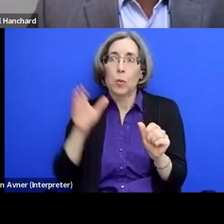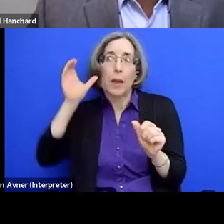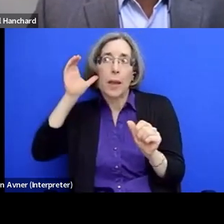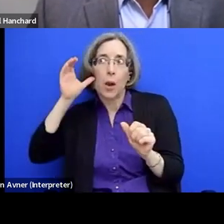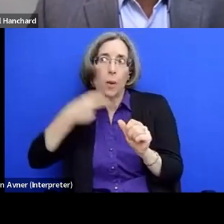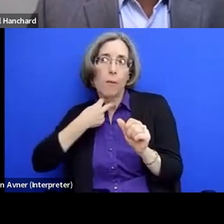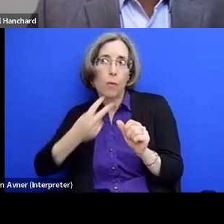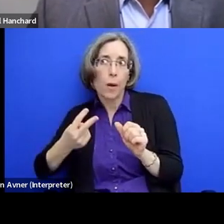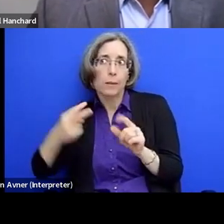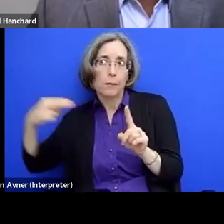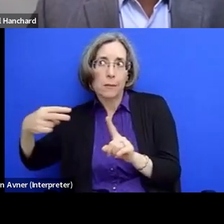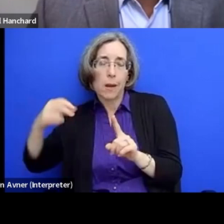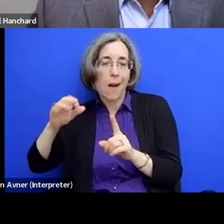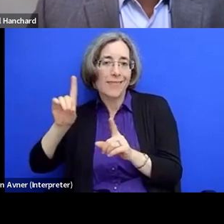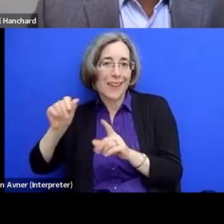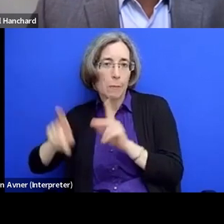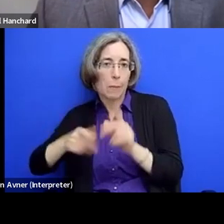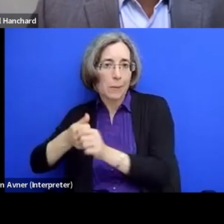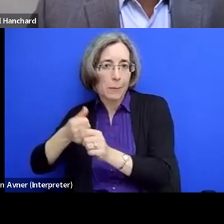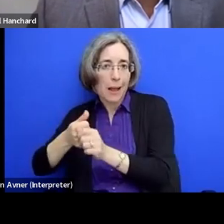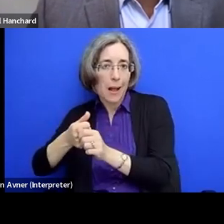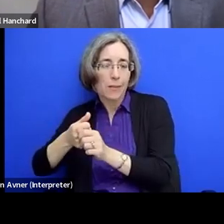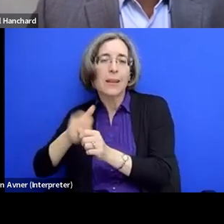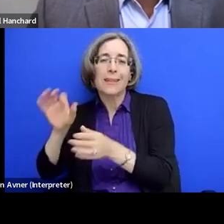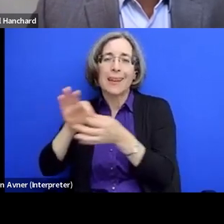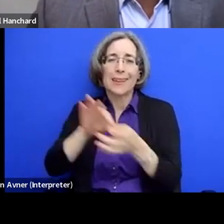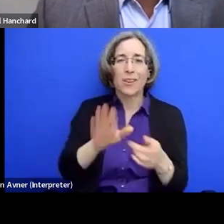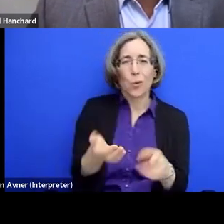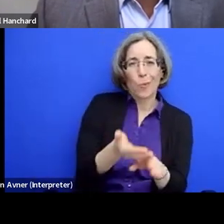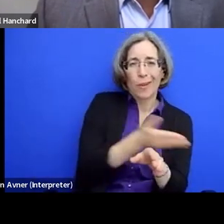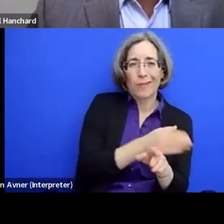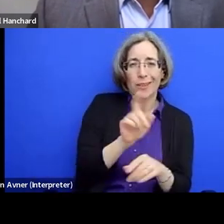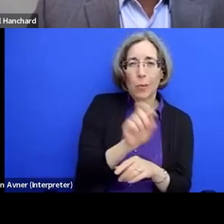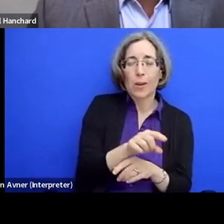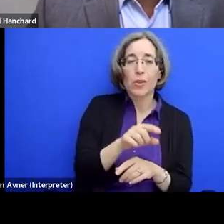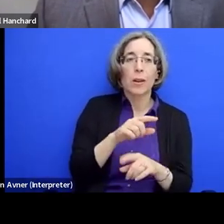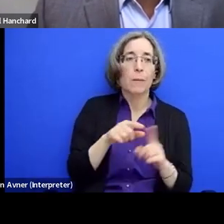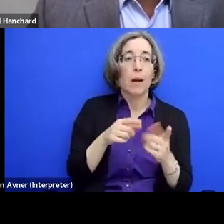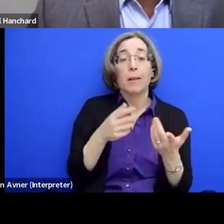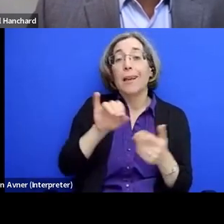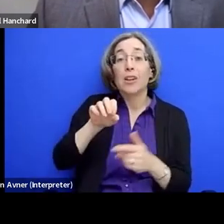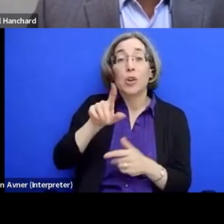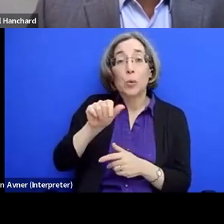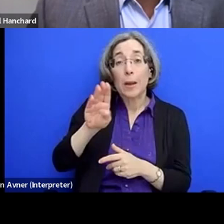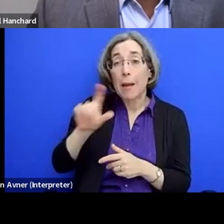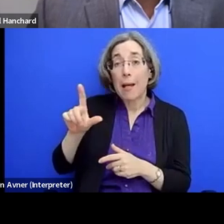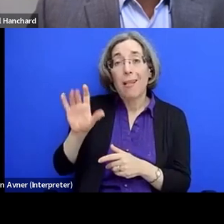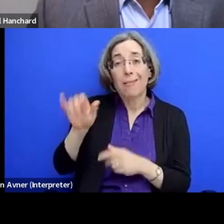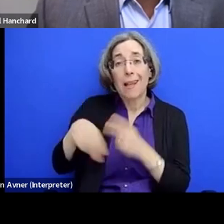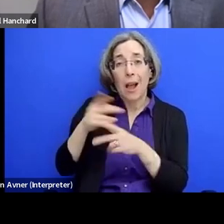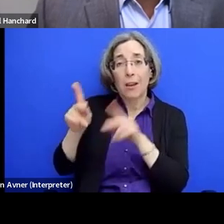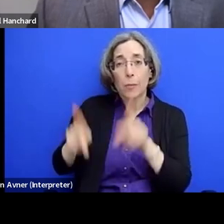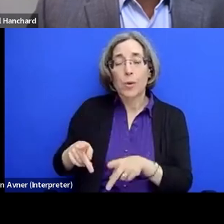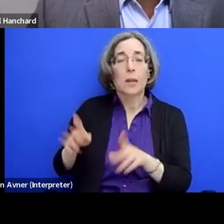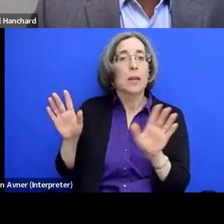And, you know, it just kind of links into your last question, but it's clear that the people like Julia Bell were careful not to let the